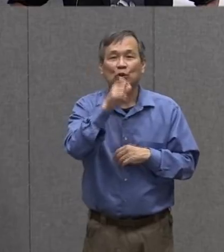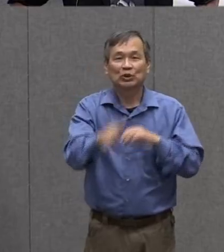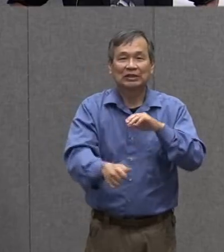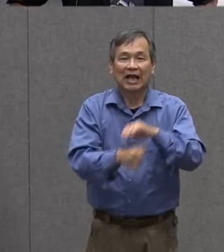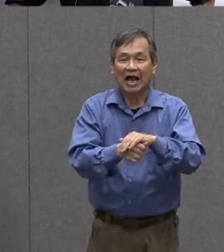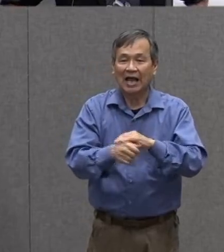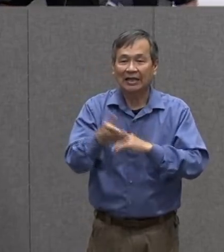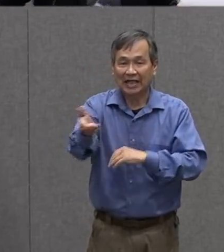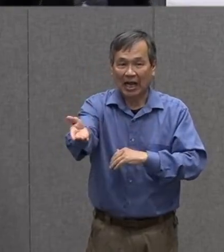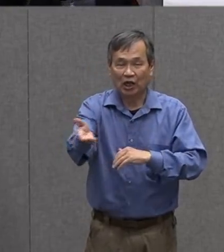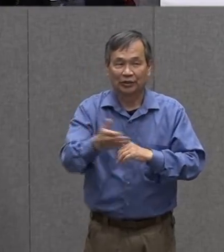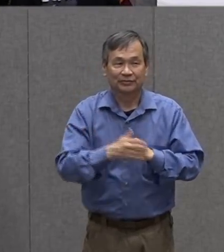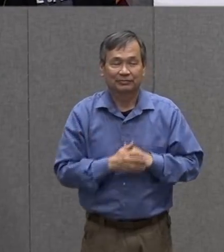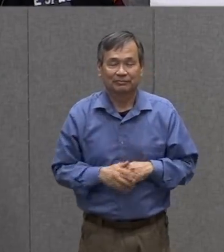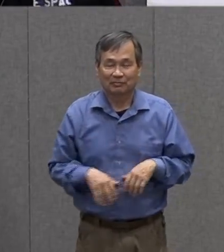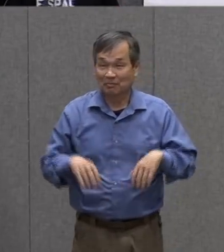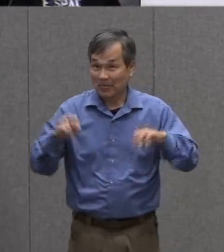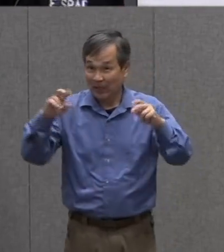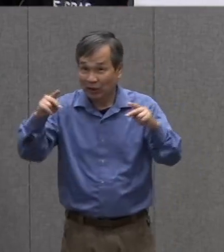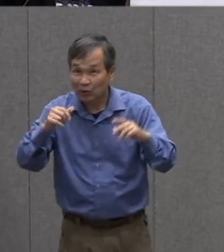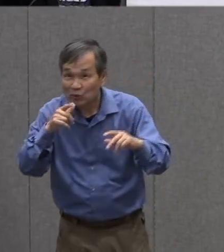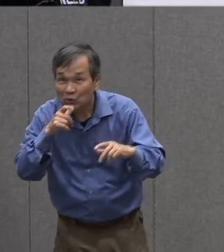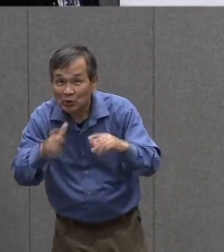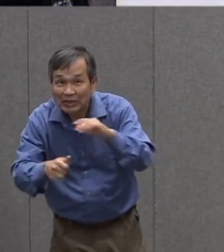there. Who's hiding there?